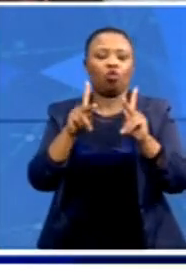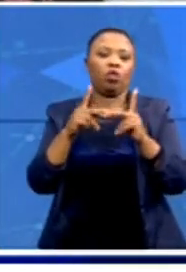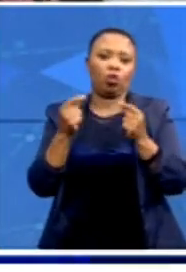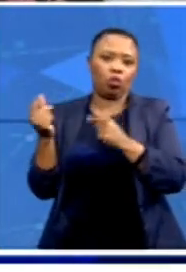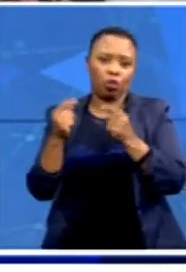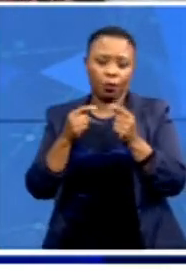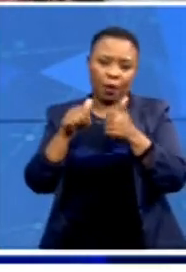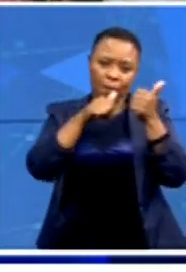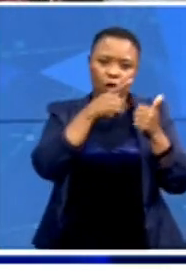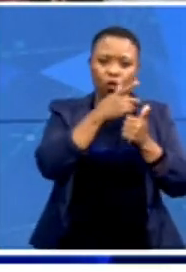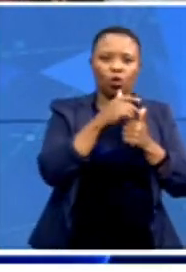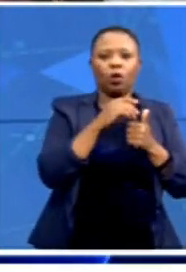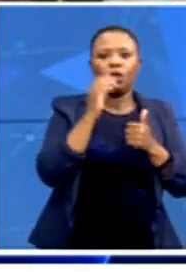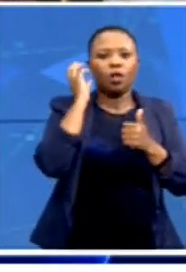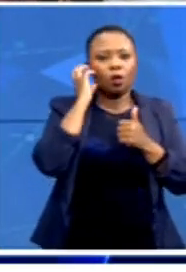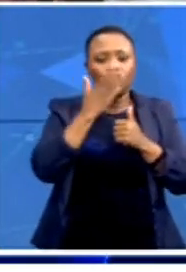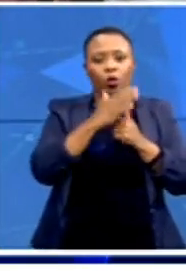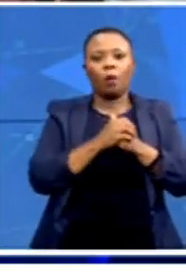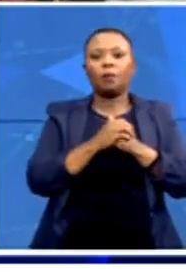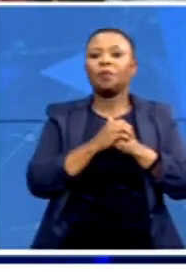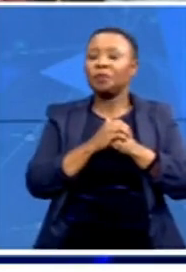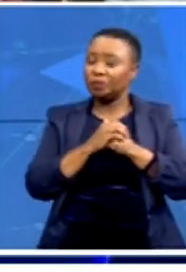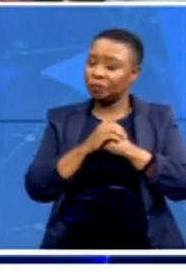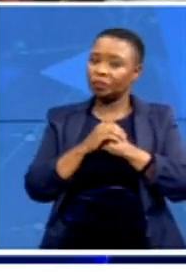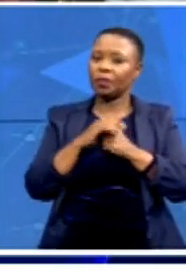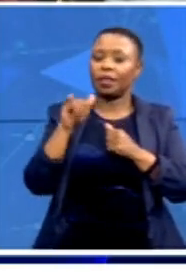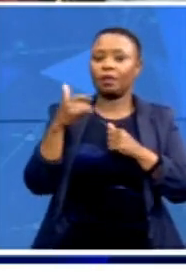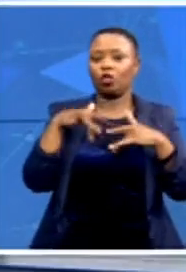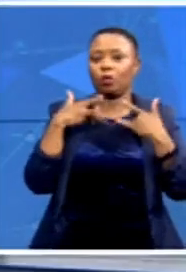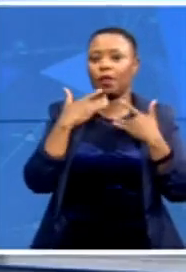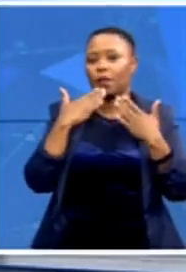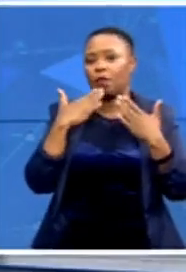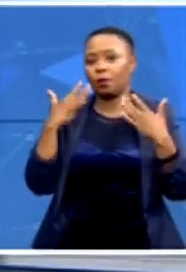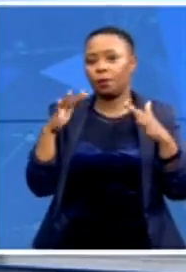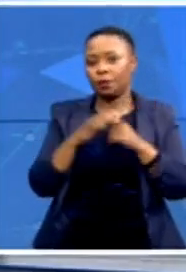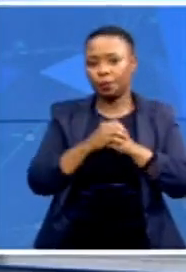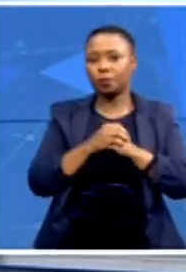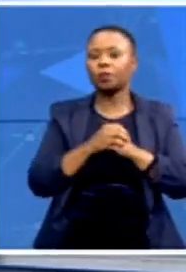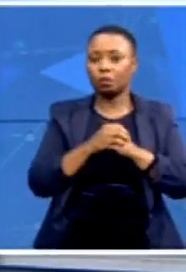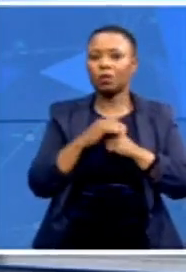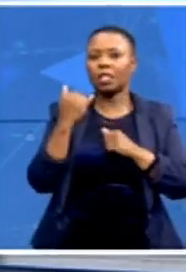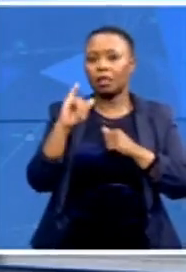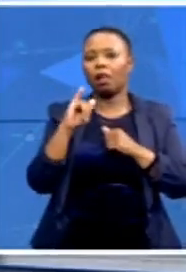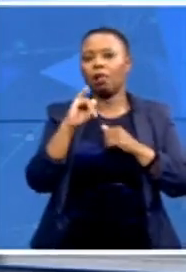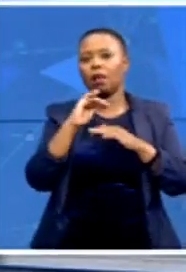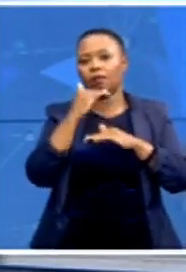sounds like a time of day live for us in Johannesburg. Thank you very much indeed. Lots still to cover. We're going to take a quick break. I'll get you more news next in this. We'll be right back.